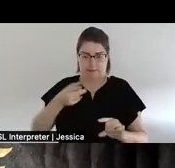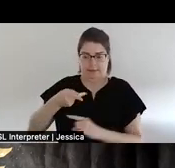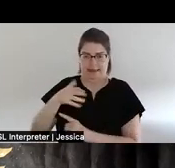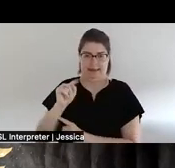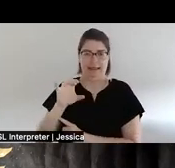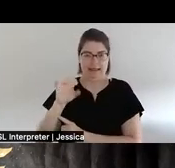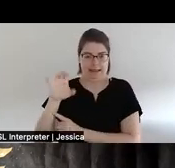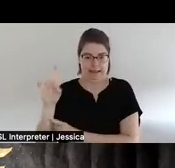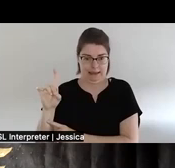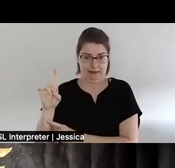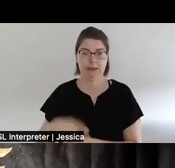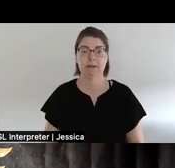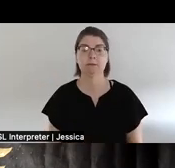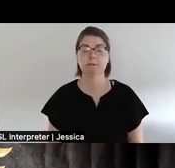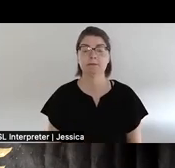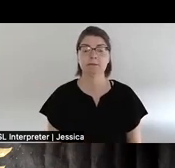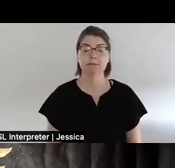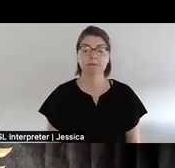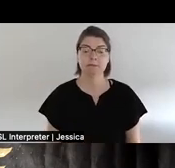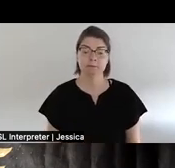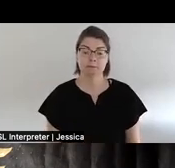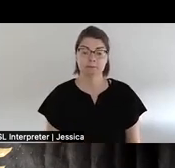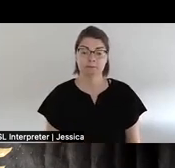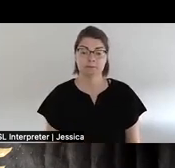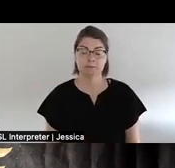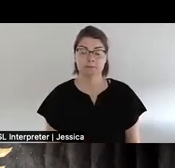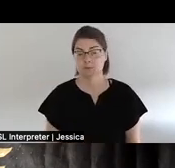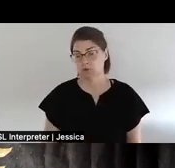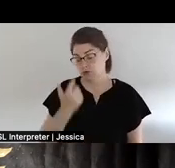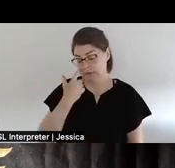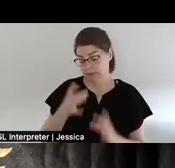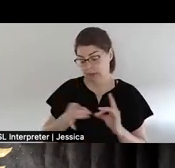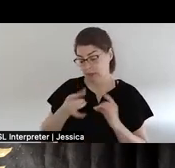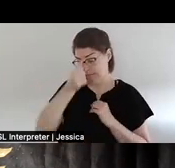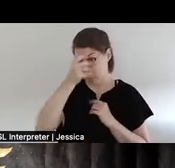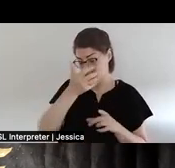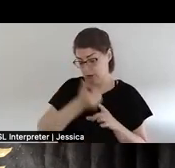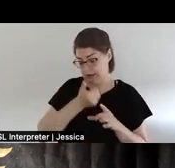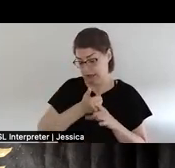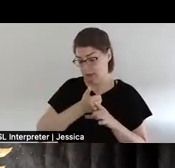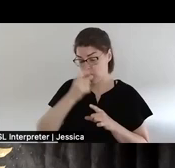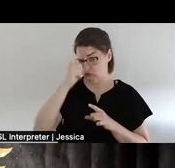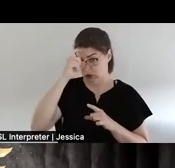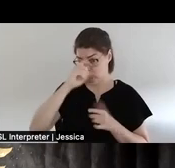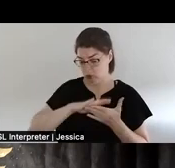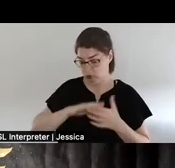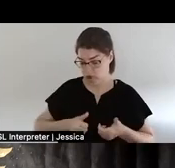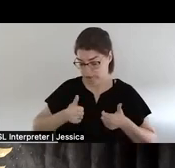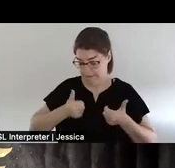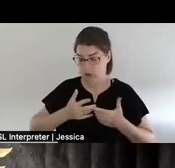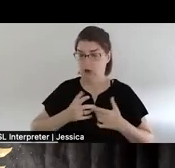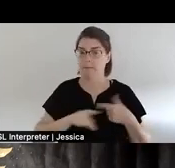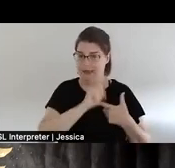it was mentioned that my father was an Indian residential school survivor, as was his mother.